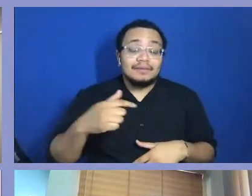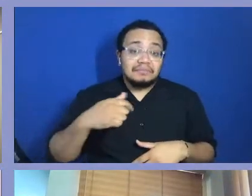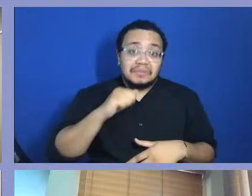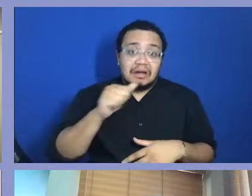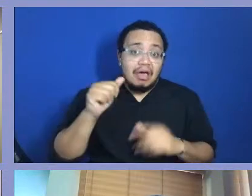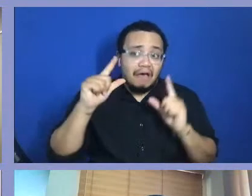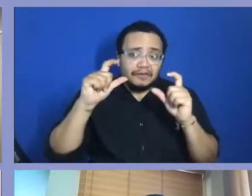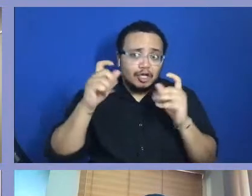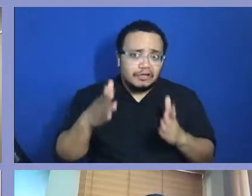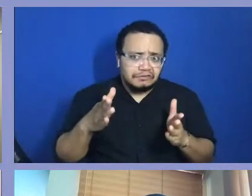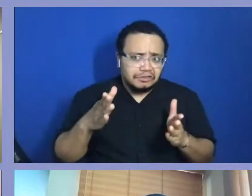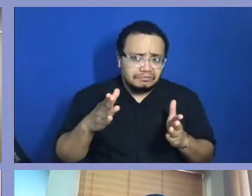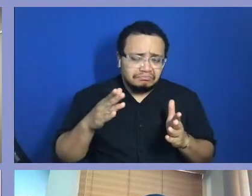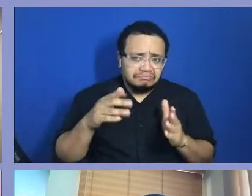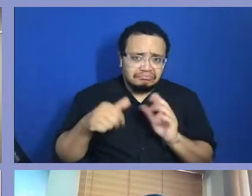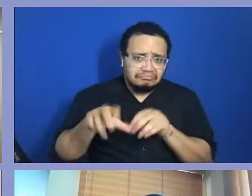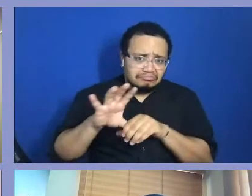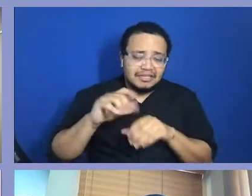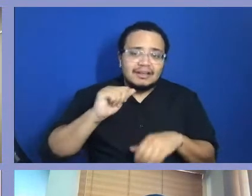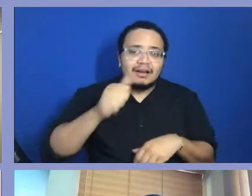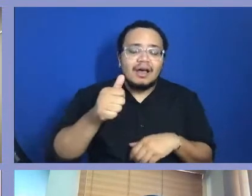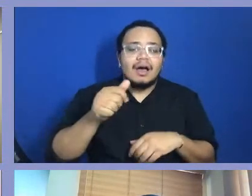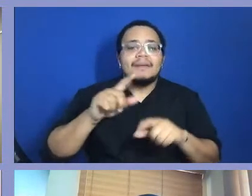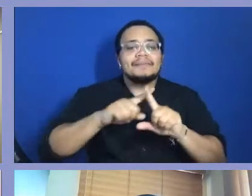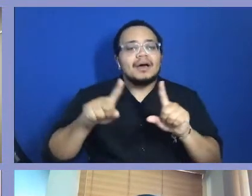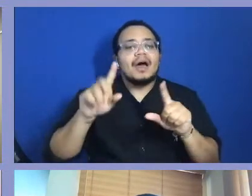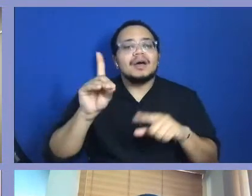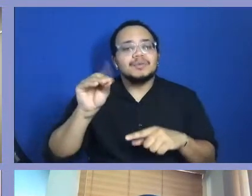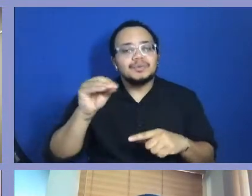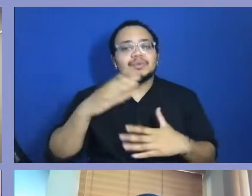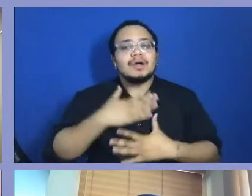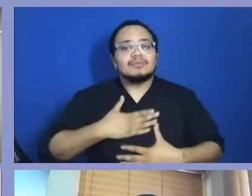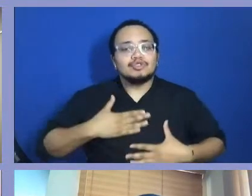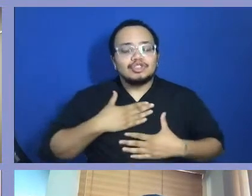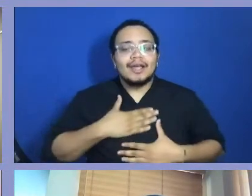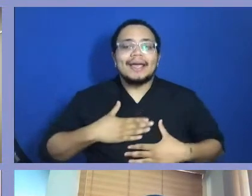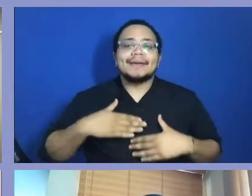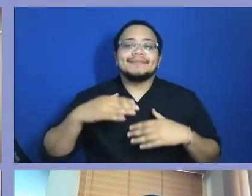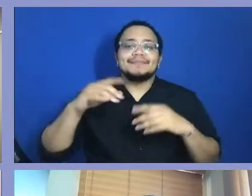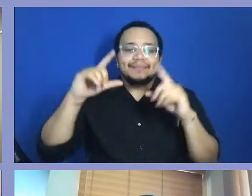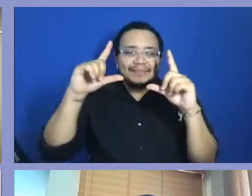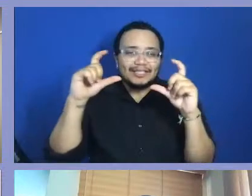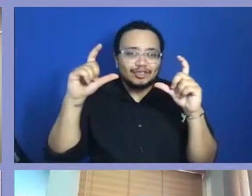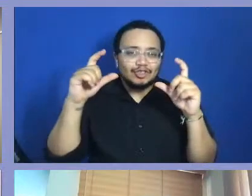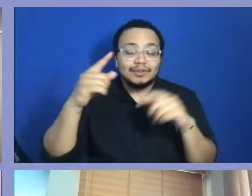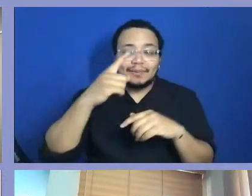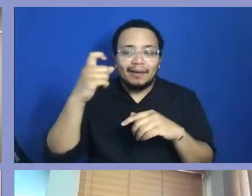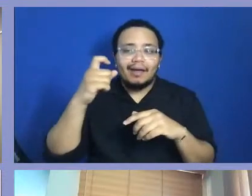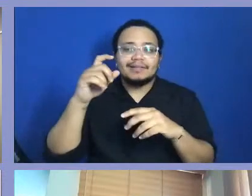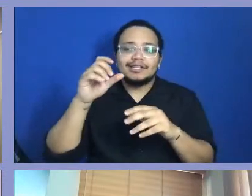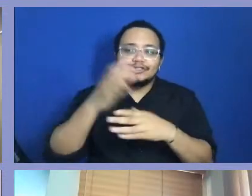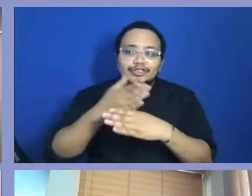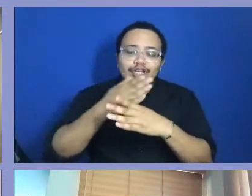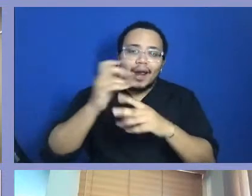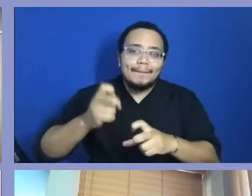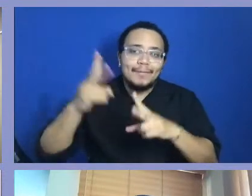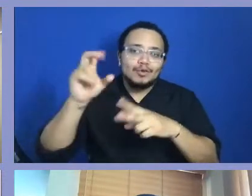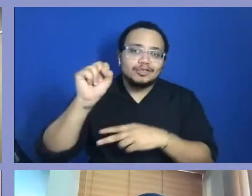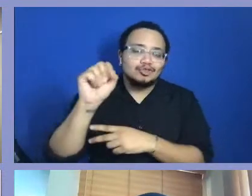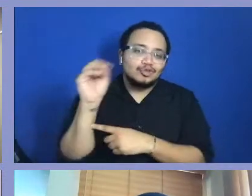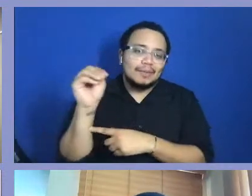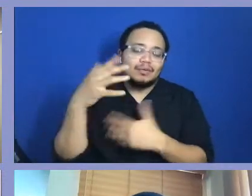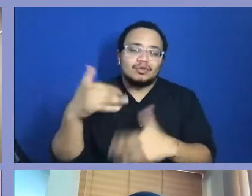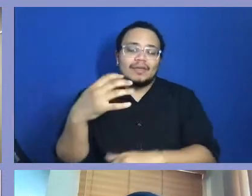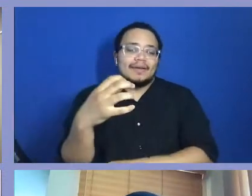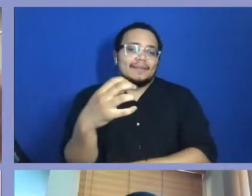by any means, but I have an appreciation for what a shot could do because of social media and how important and powerful that